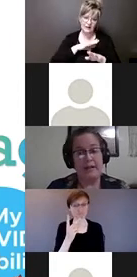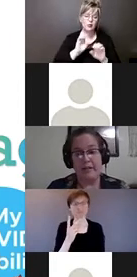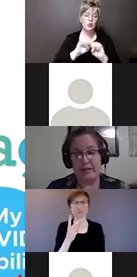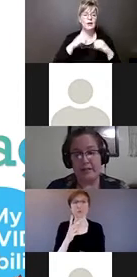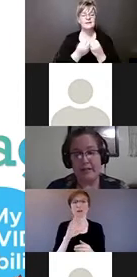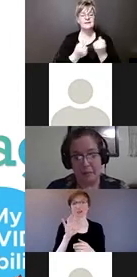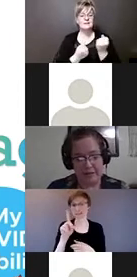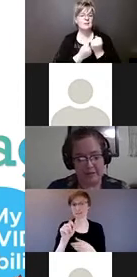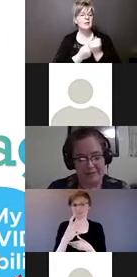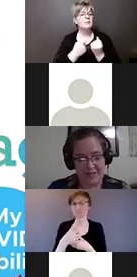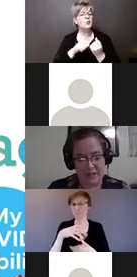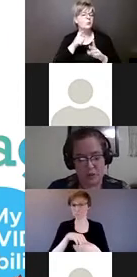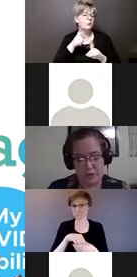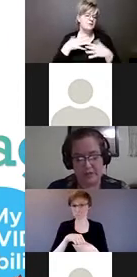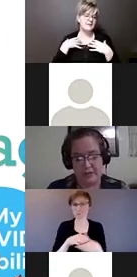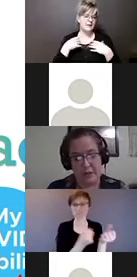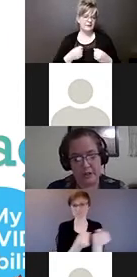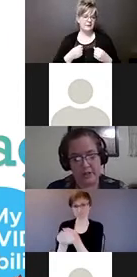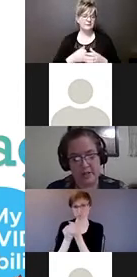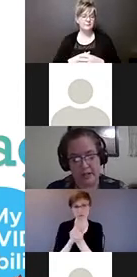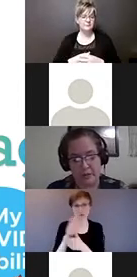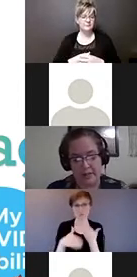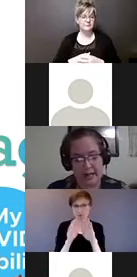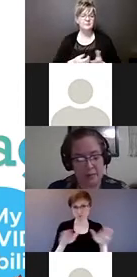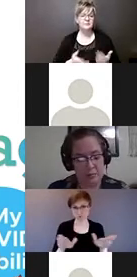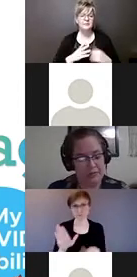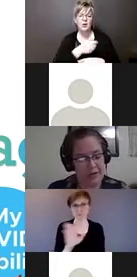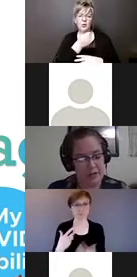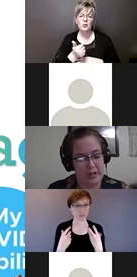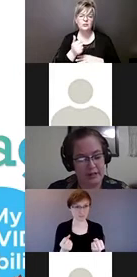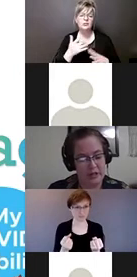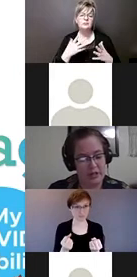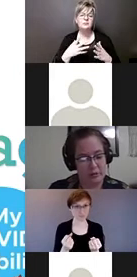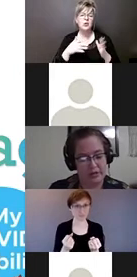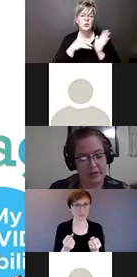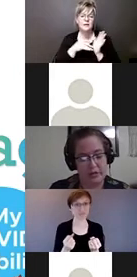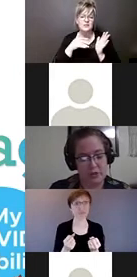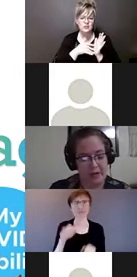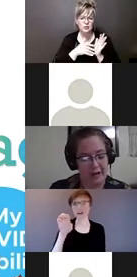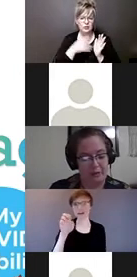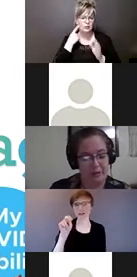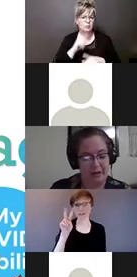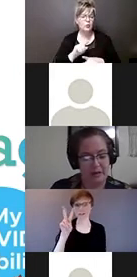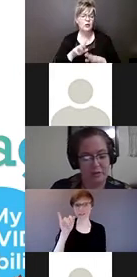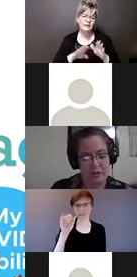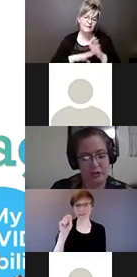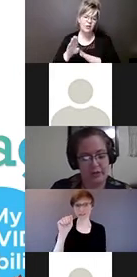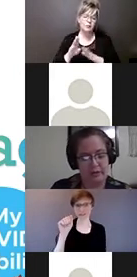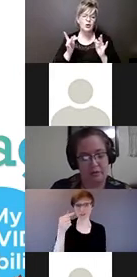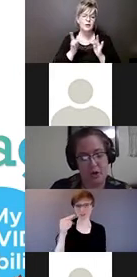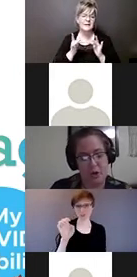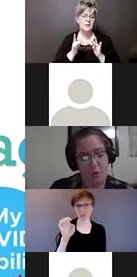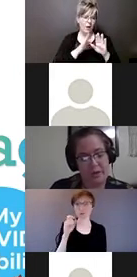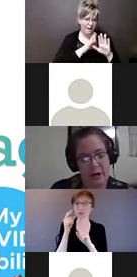Another example is envisage, which is an emerging study with an aim to foster connection with their for parents with their